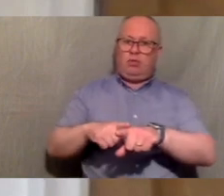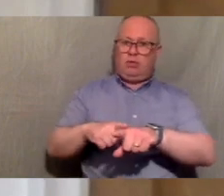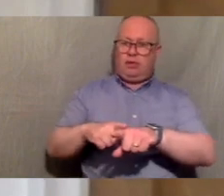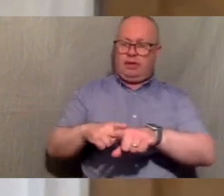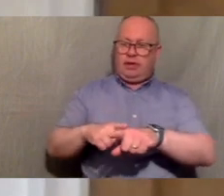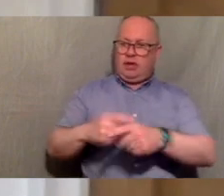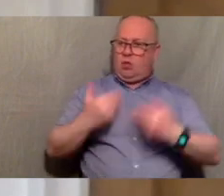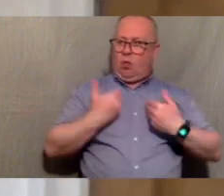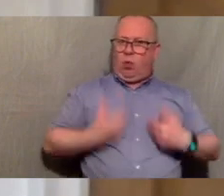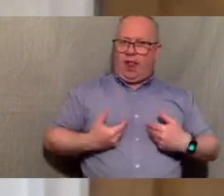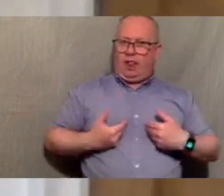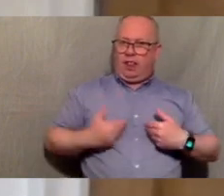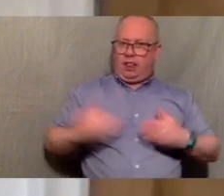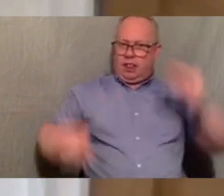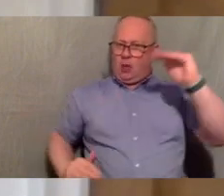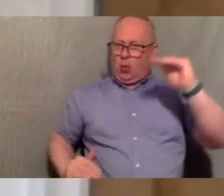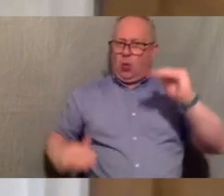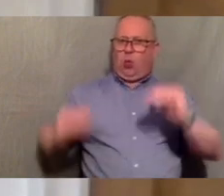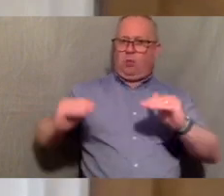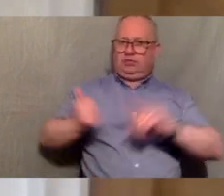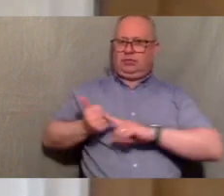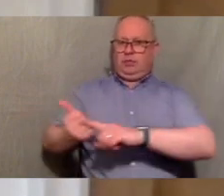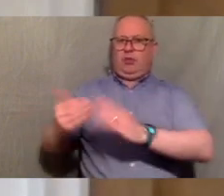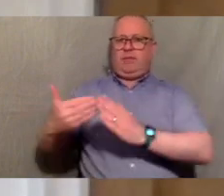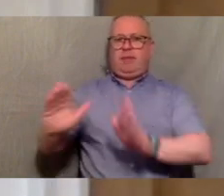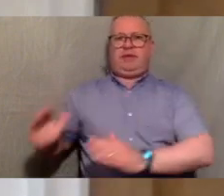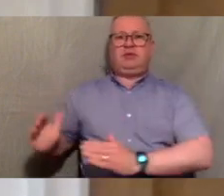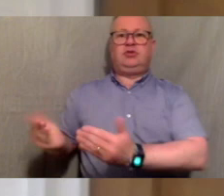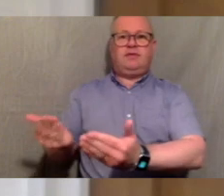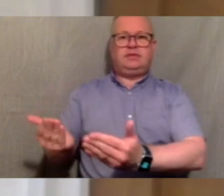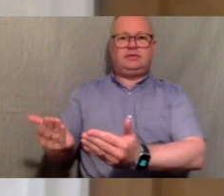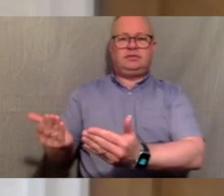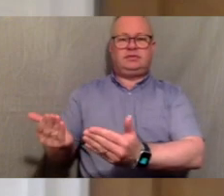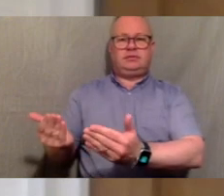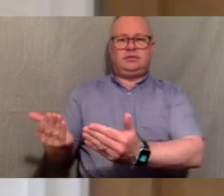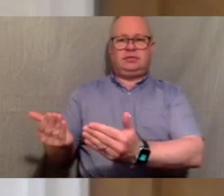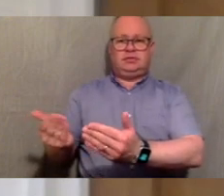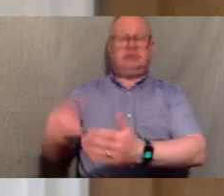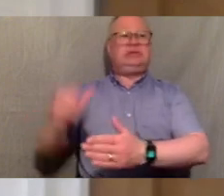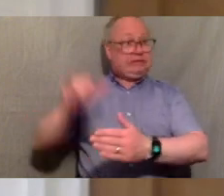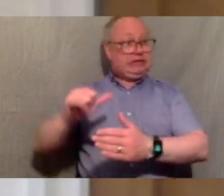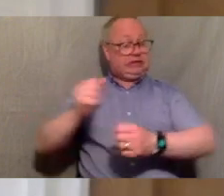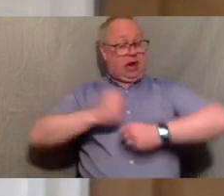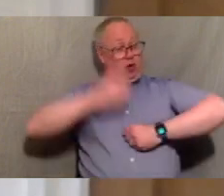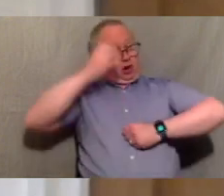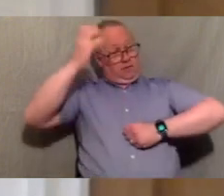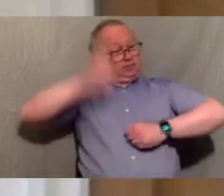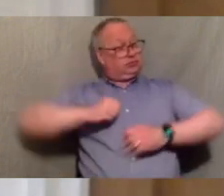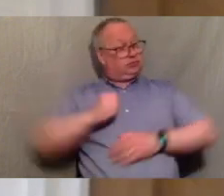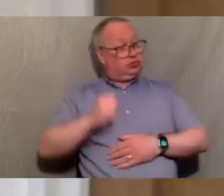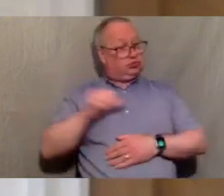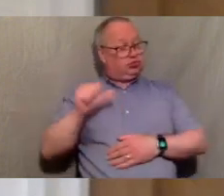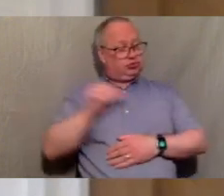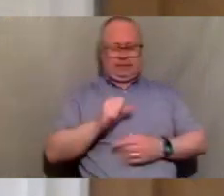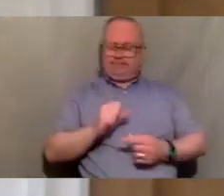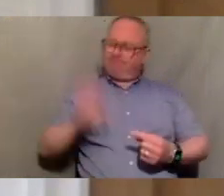redistribution and support for public services and at the same time the governments including the scottish government should prioritize this idea